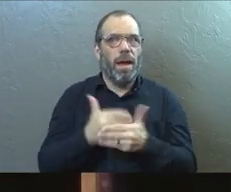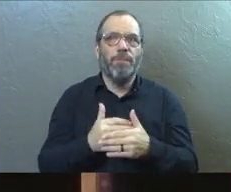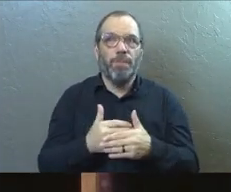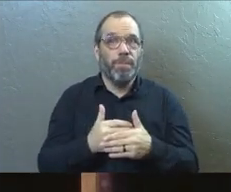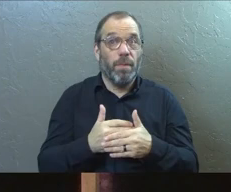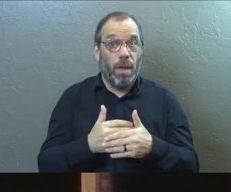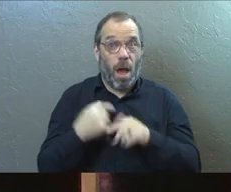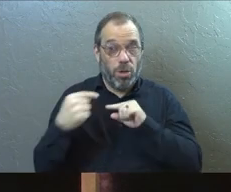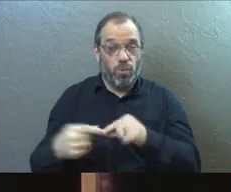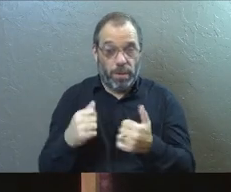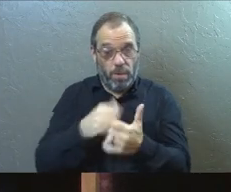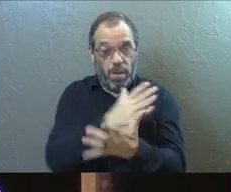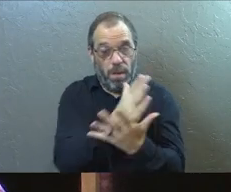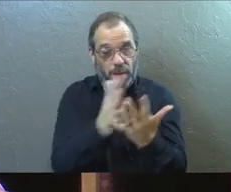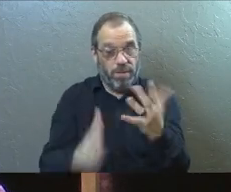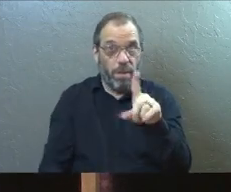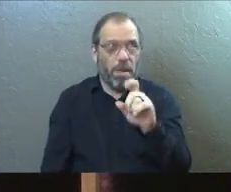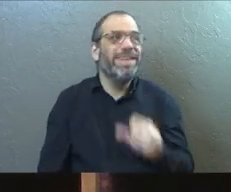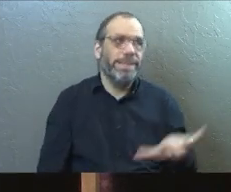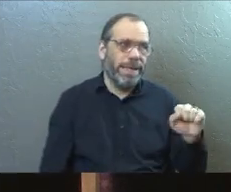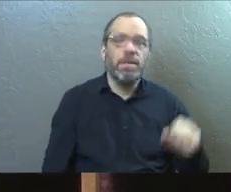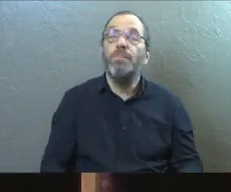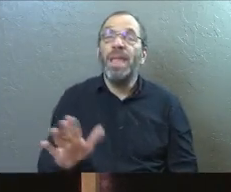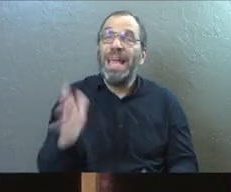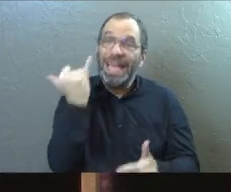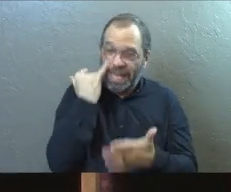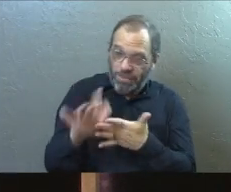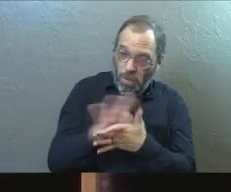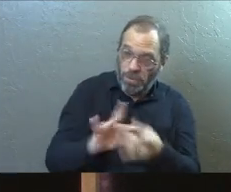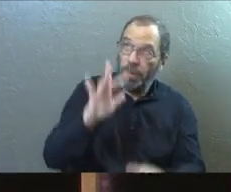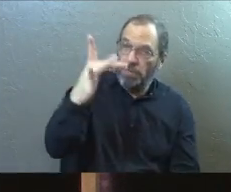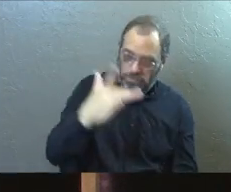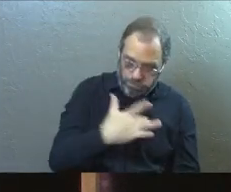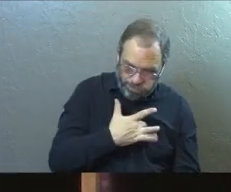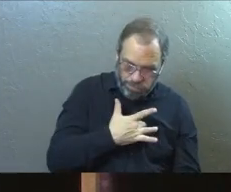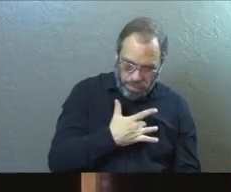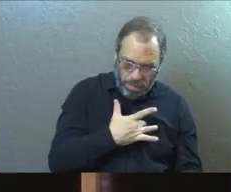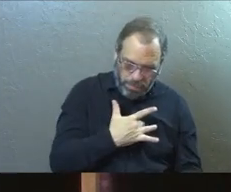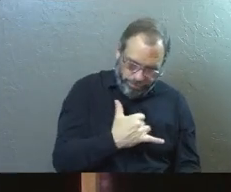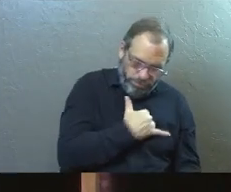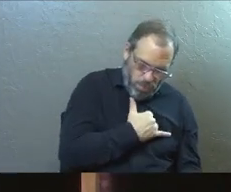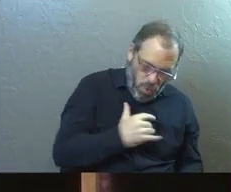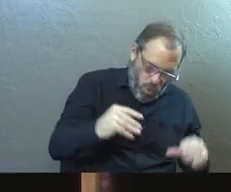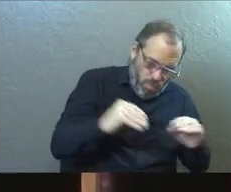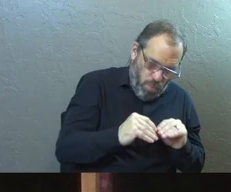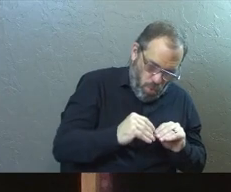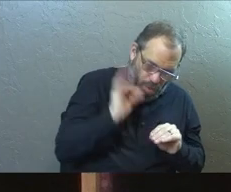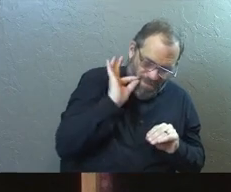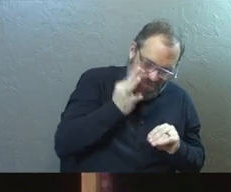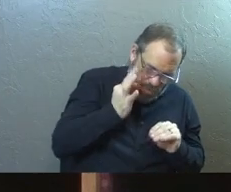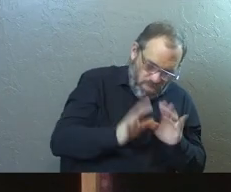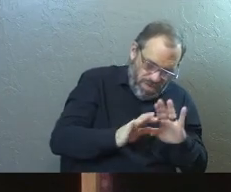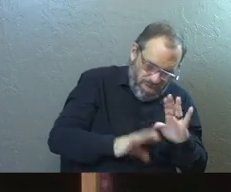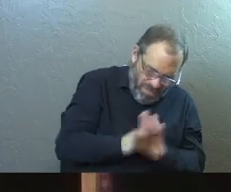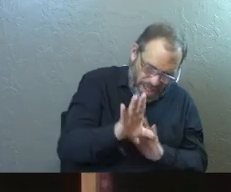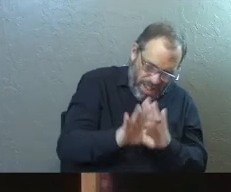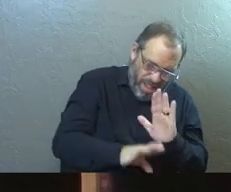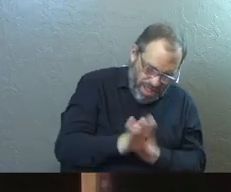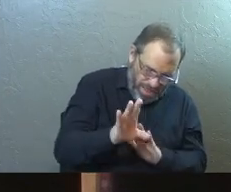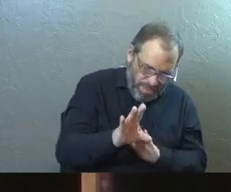Any of these that you're struggling with? He's saying if the Holy Spirit's coming more and more into your life, more and more fruits being developed,